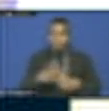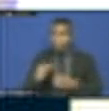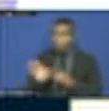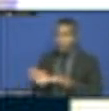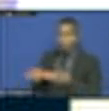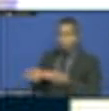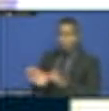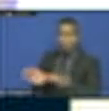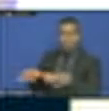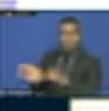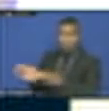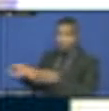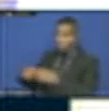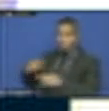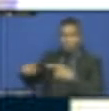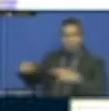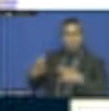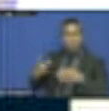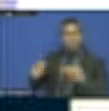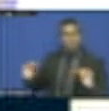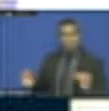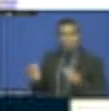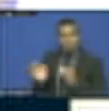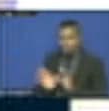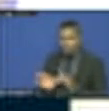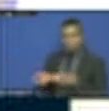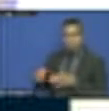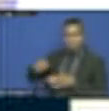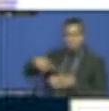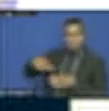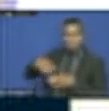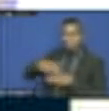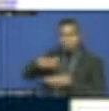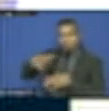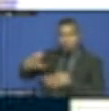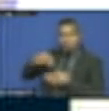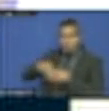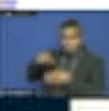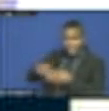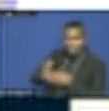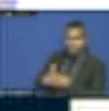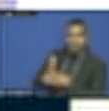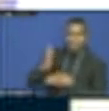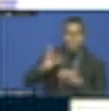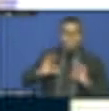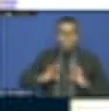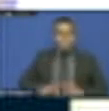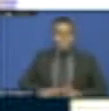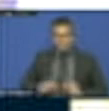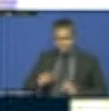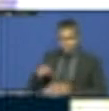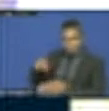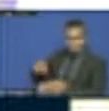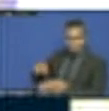almost encourages youth in primary, secondary schools to participate. I know at national